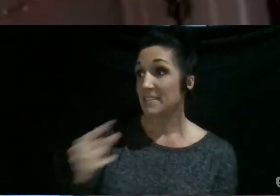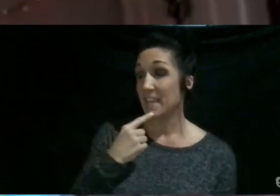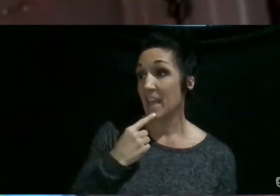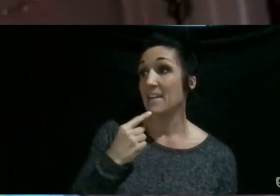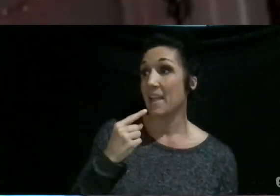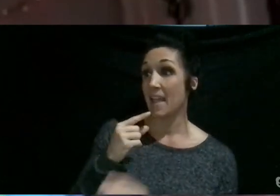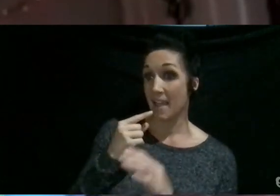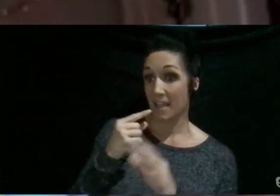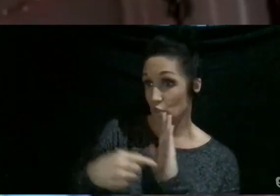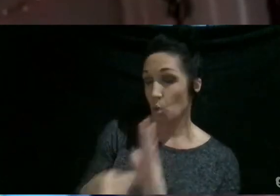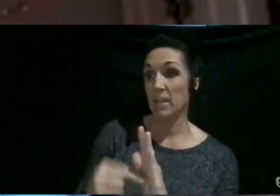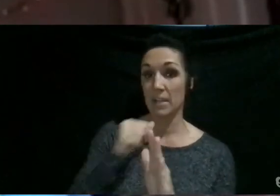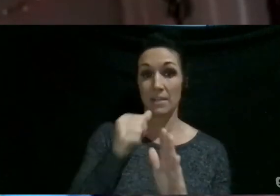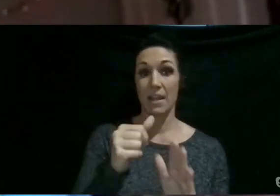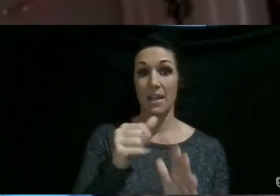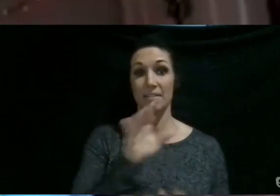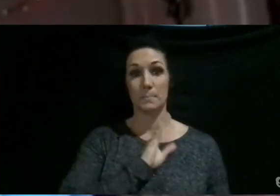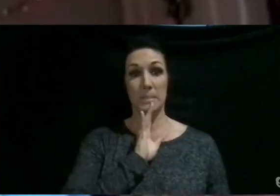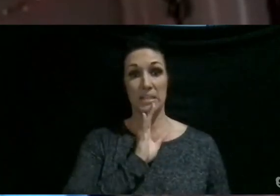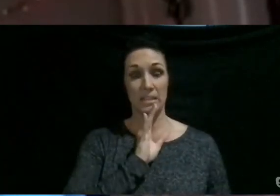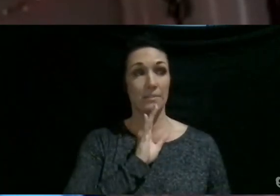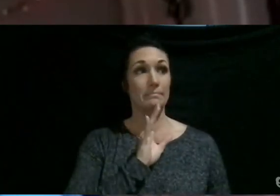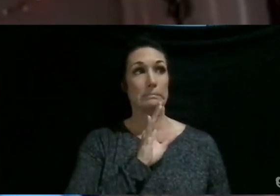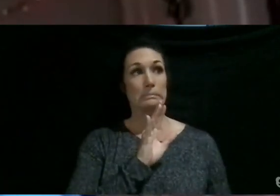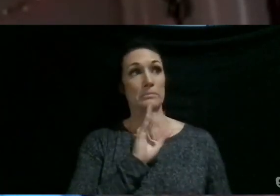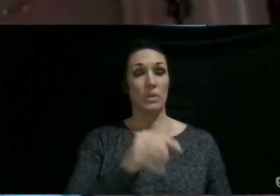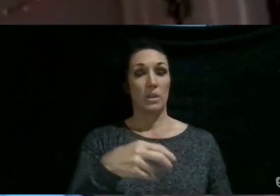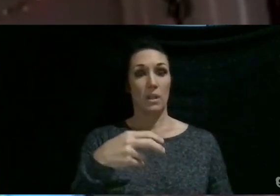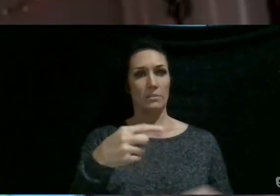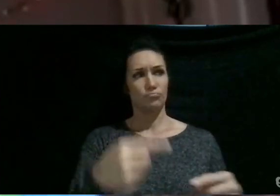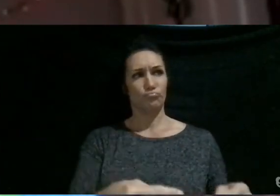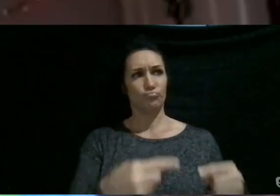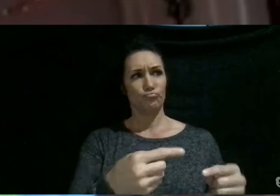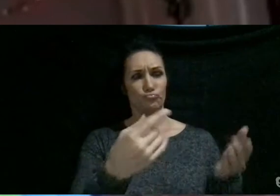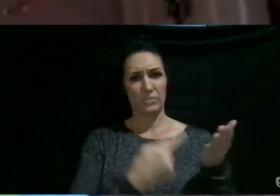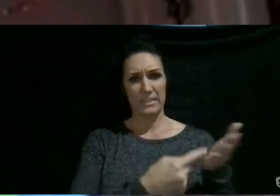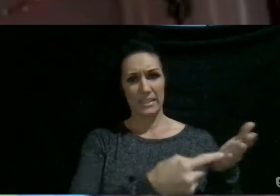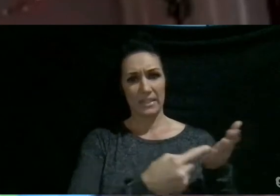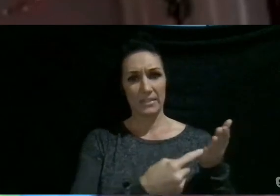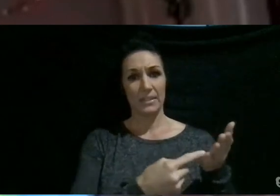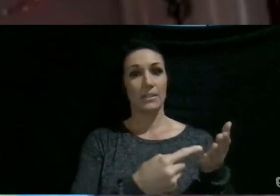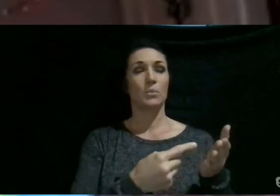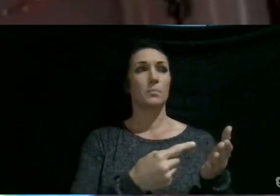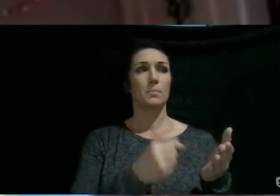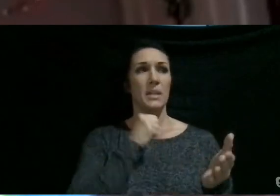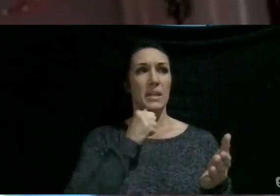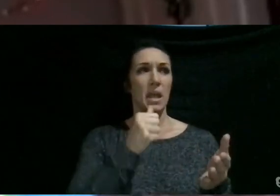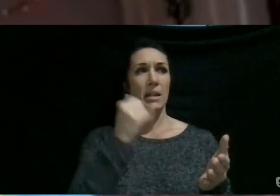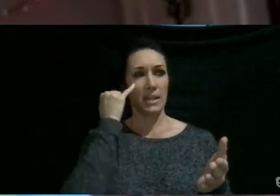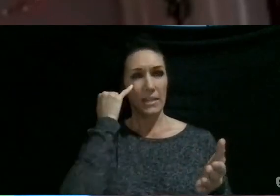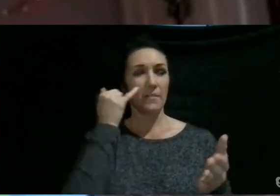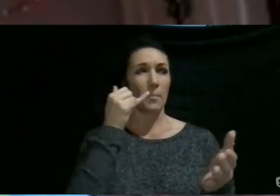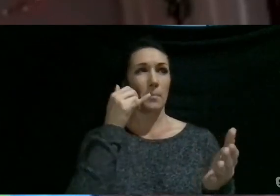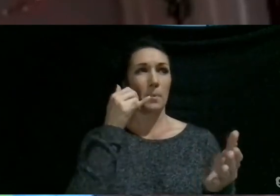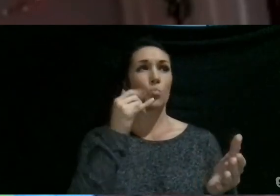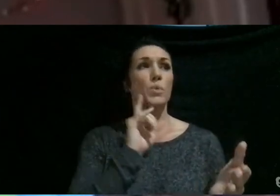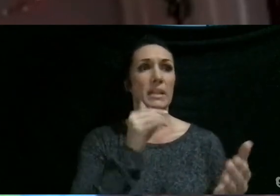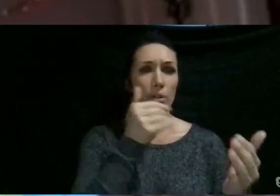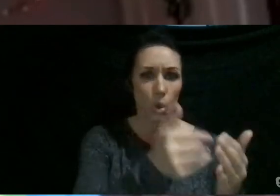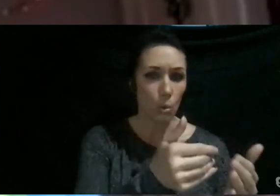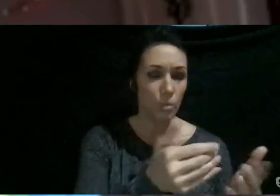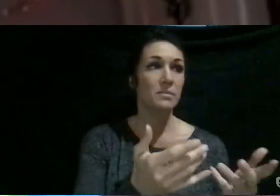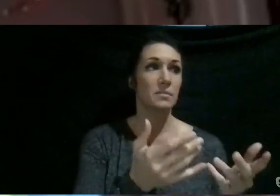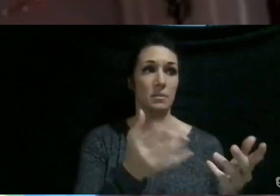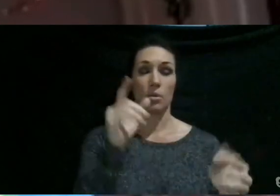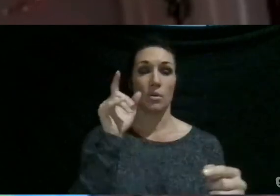it, because personally I have a hard time like talking about my faith with people unless I'm like close with them. And I know that like we shouldn't keep our faith